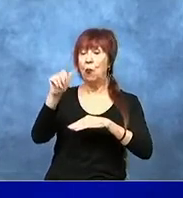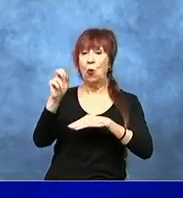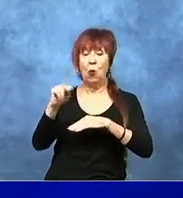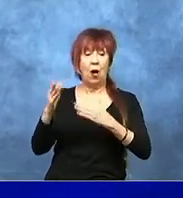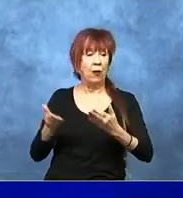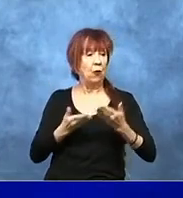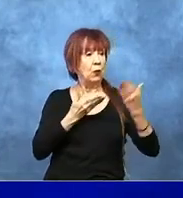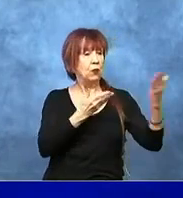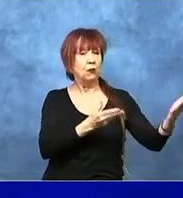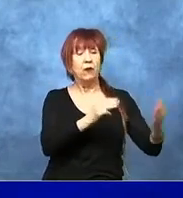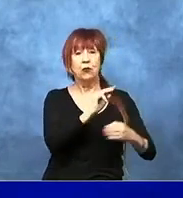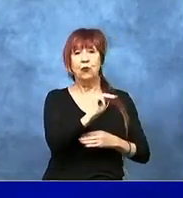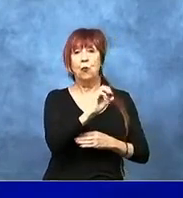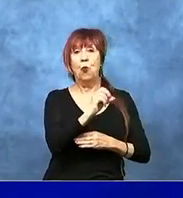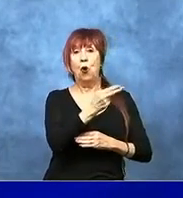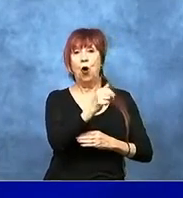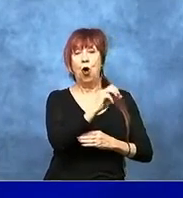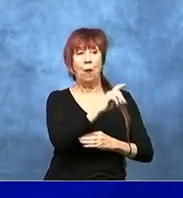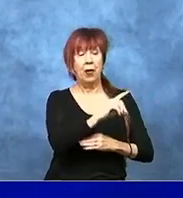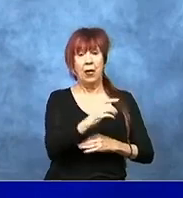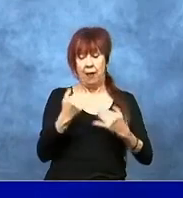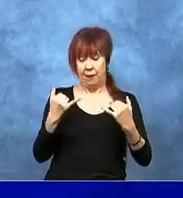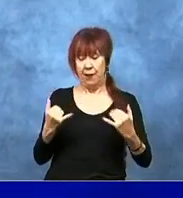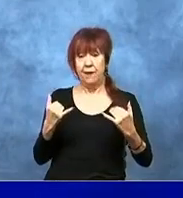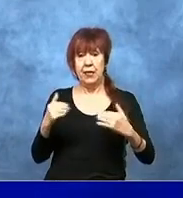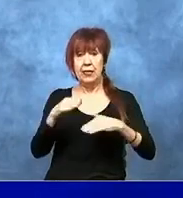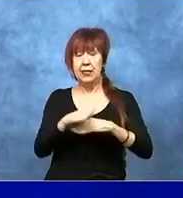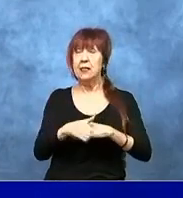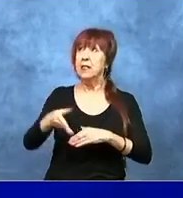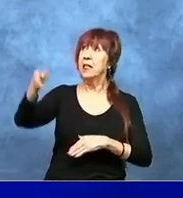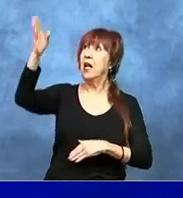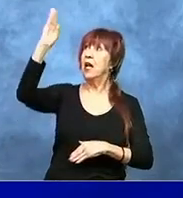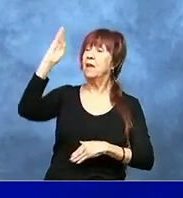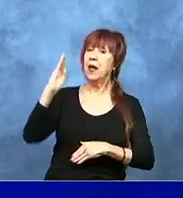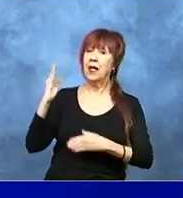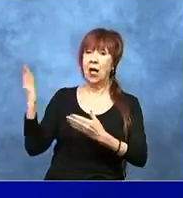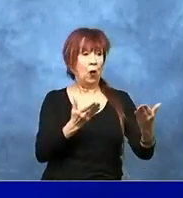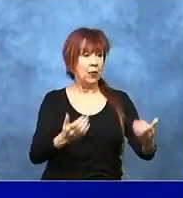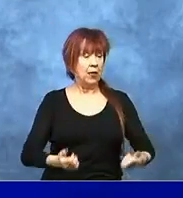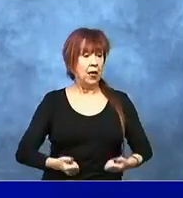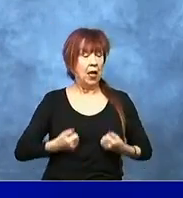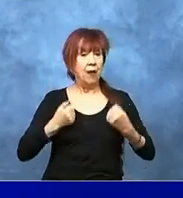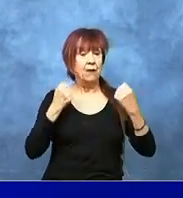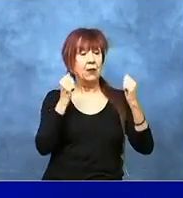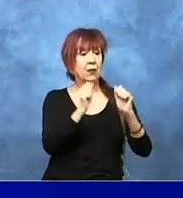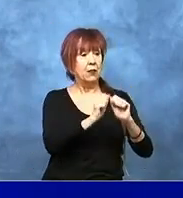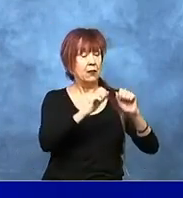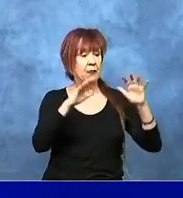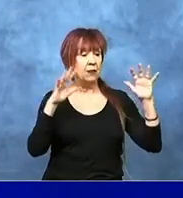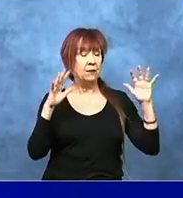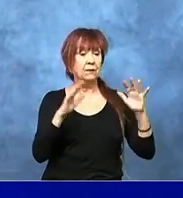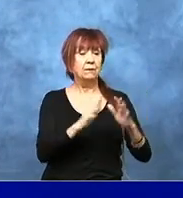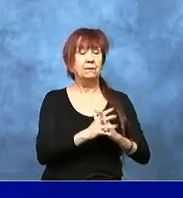Muhammad, that this is the night that God brought life to the lifeless,